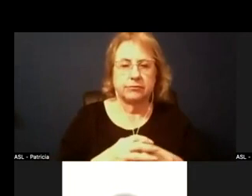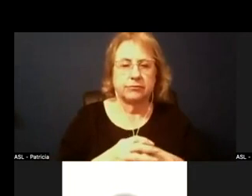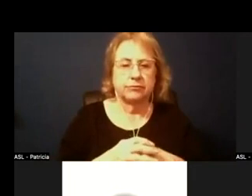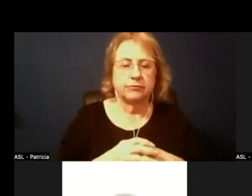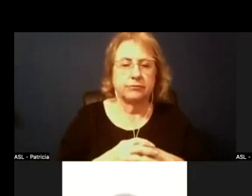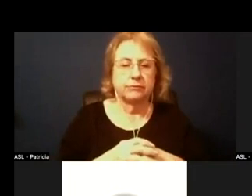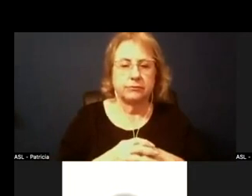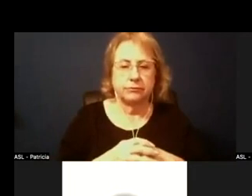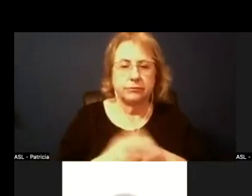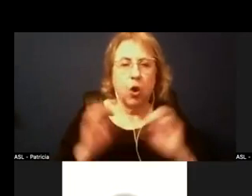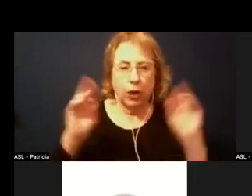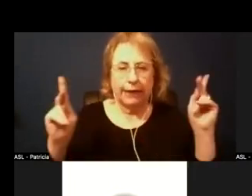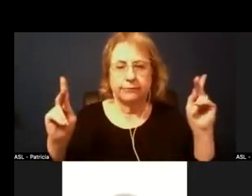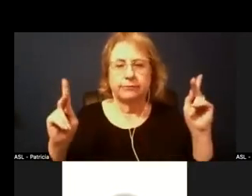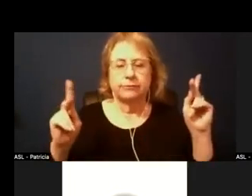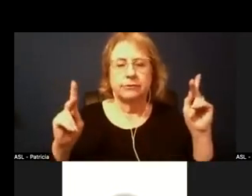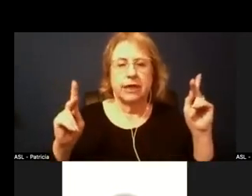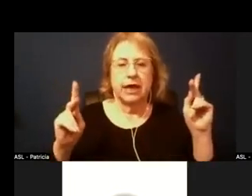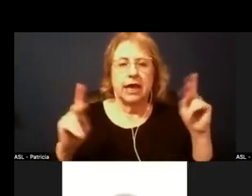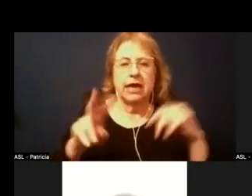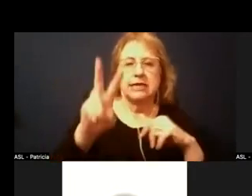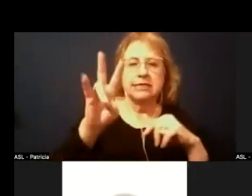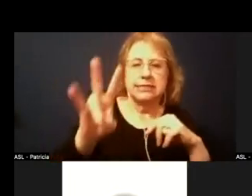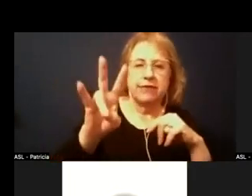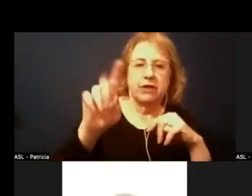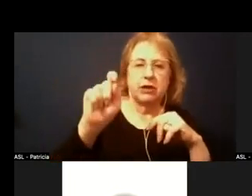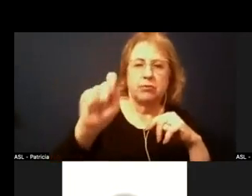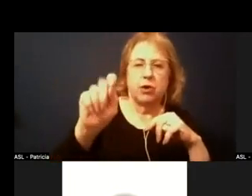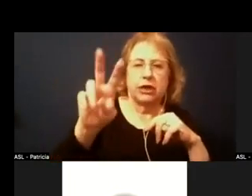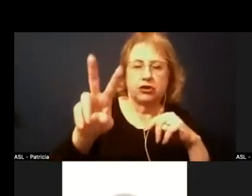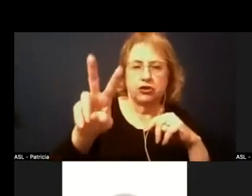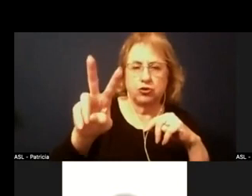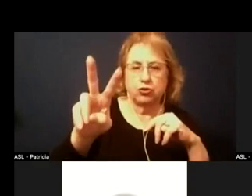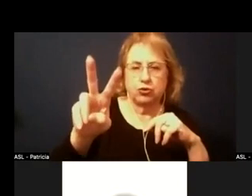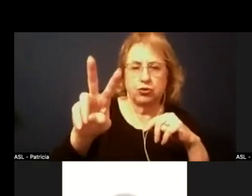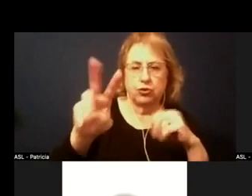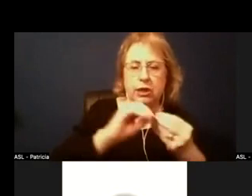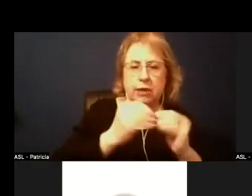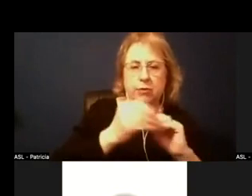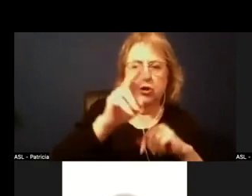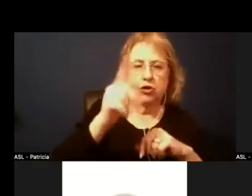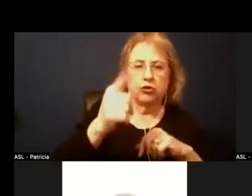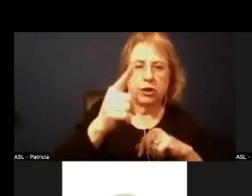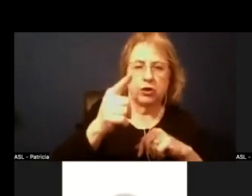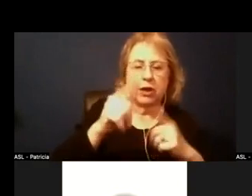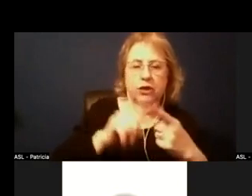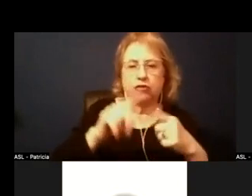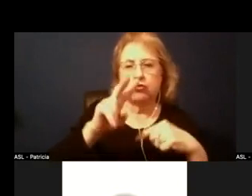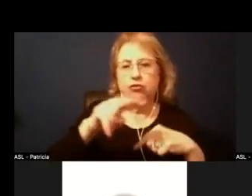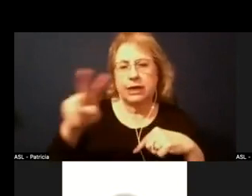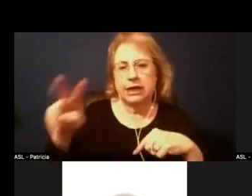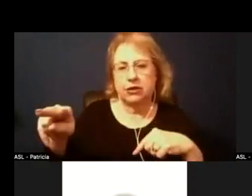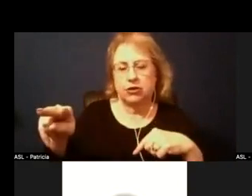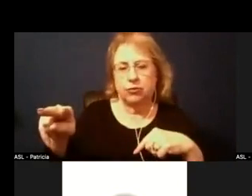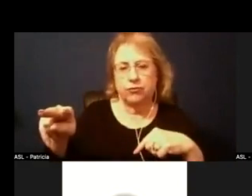um okay moving on to 7.2 resolution number 21 22 to 22 resolution of